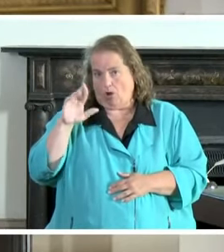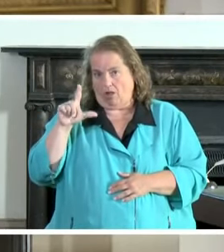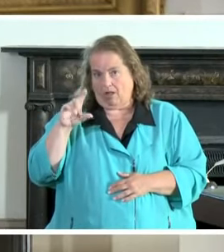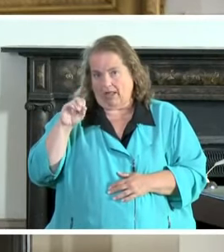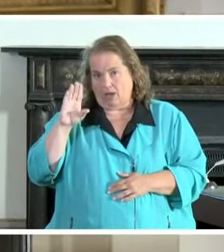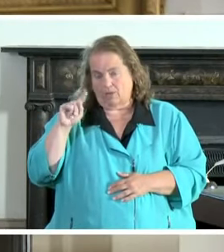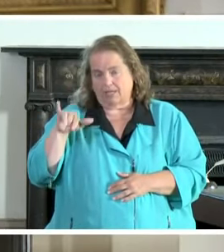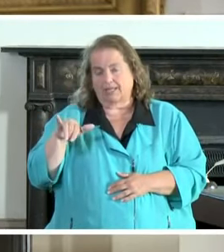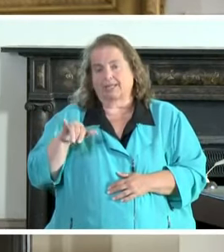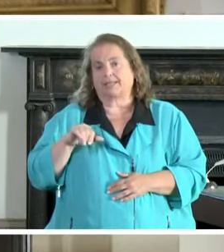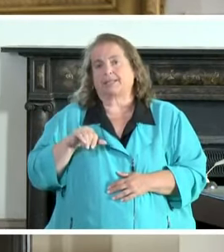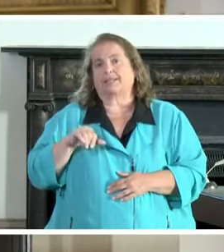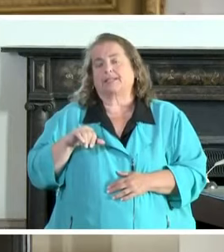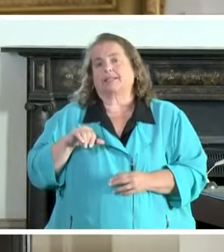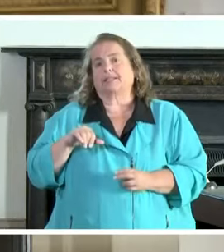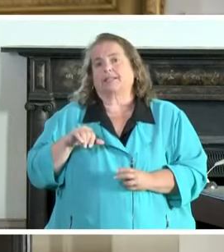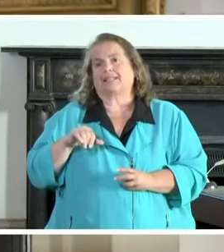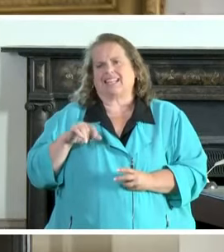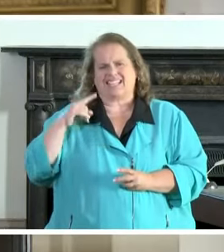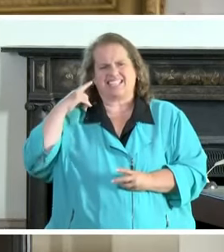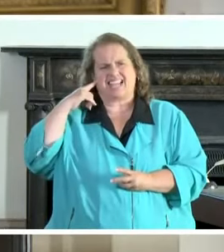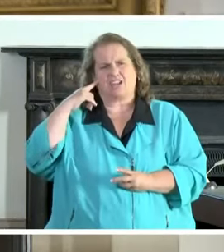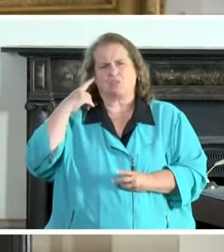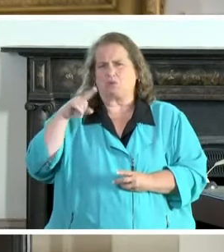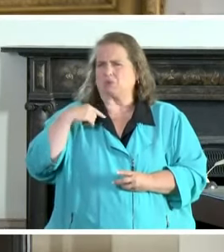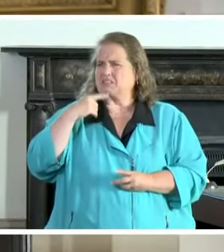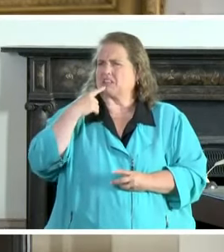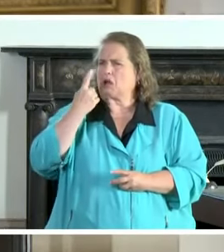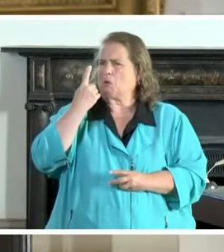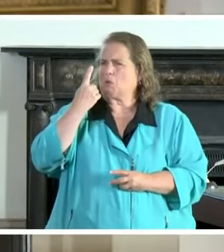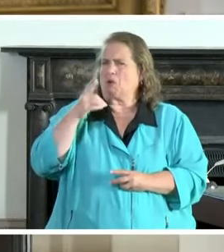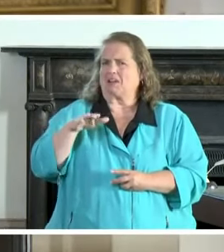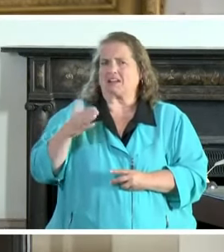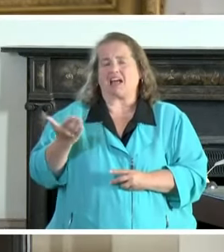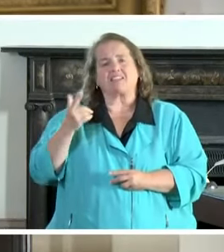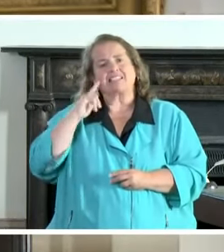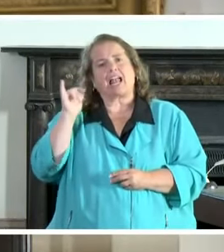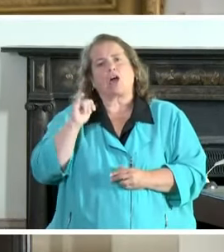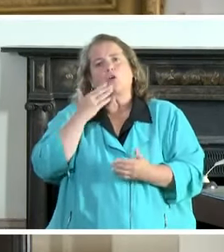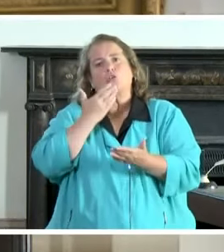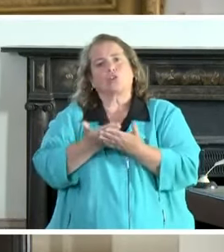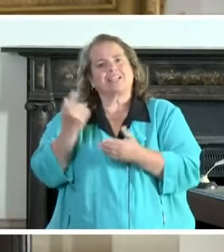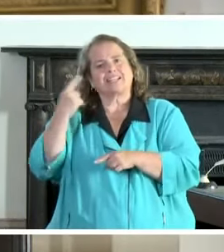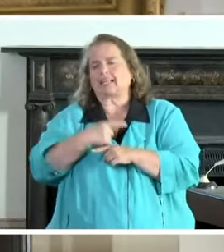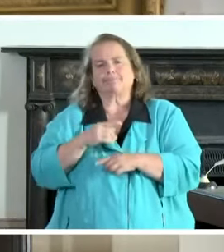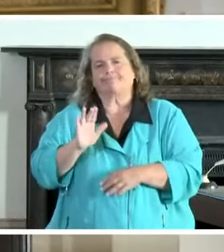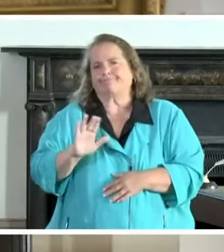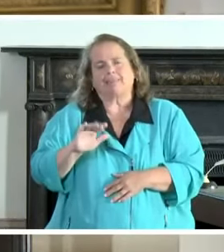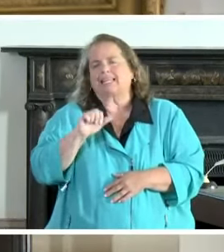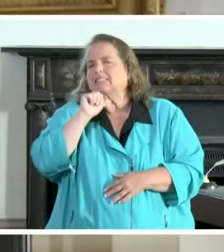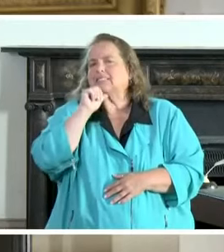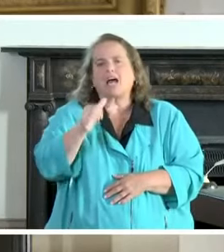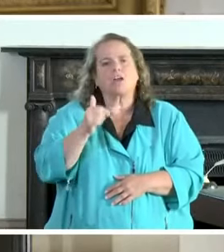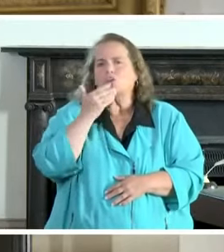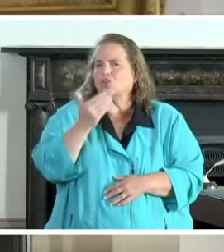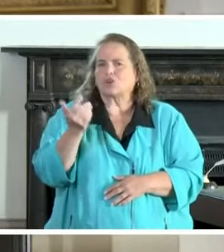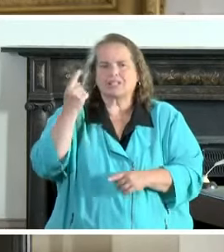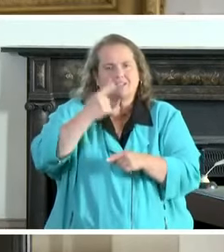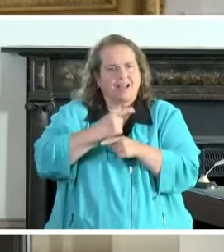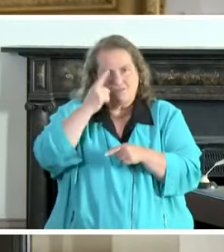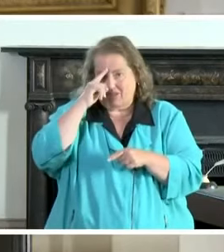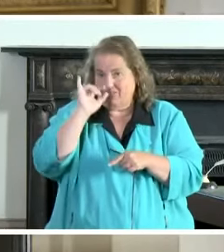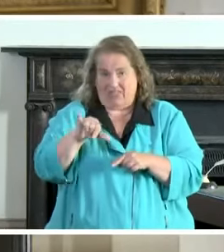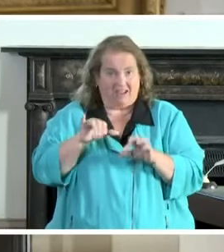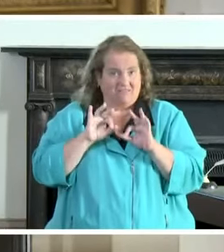um and you know it sounds when we say only one death like a like a good day but it's not a good day for that family